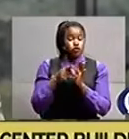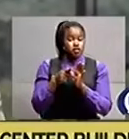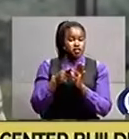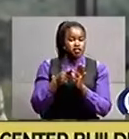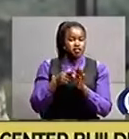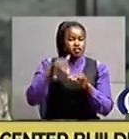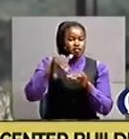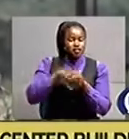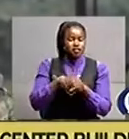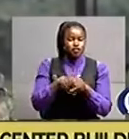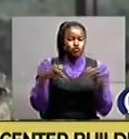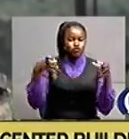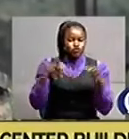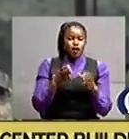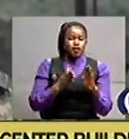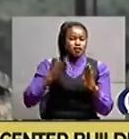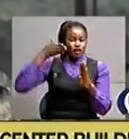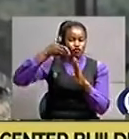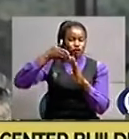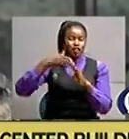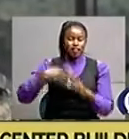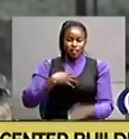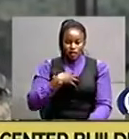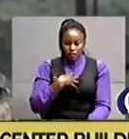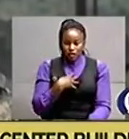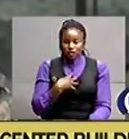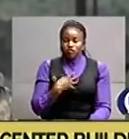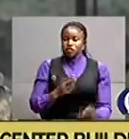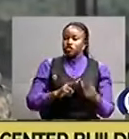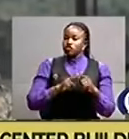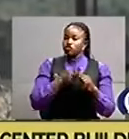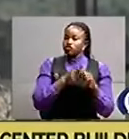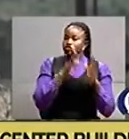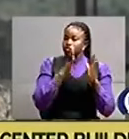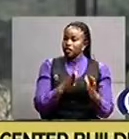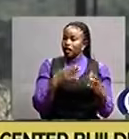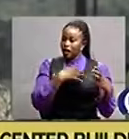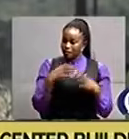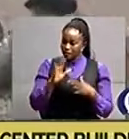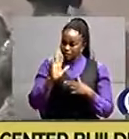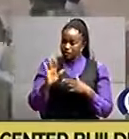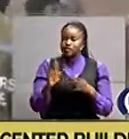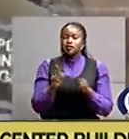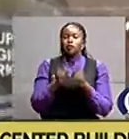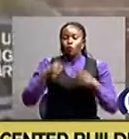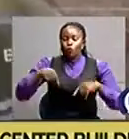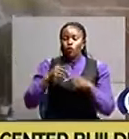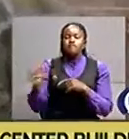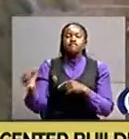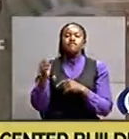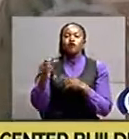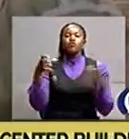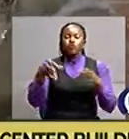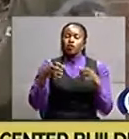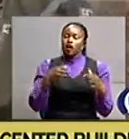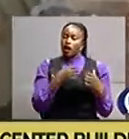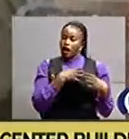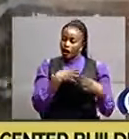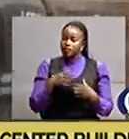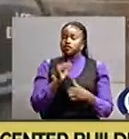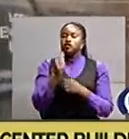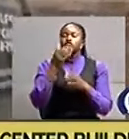direct labor where engineers will get is using our own labor and we do the construction